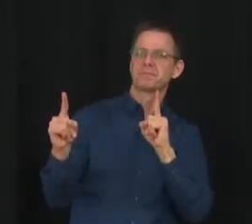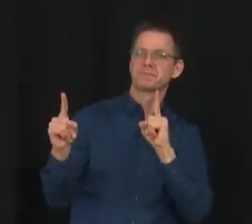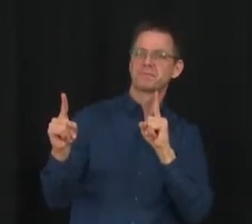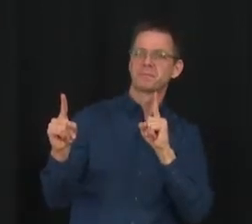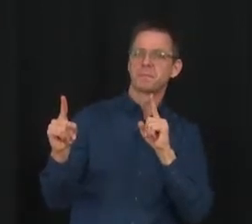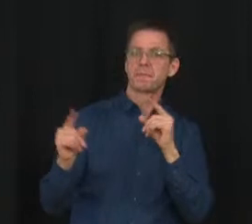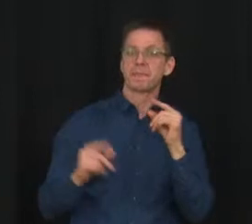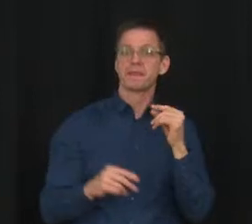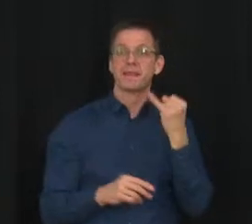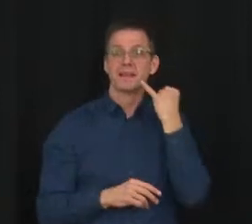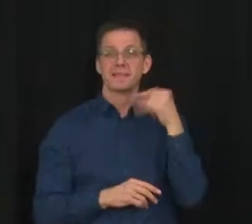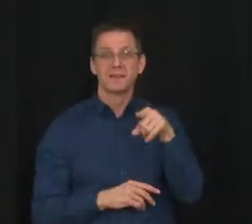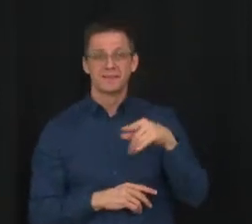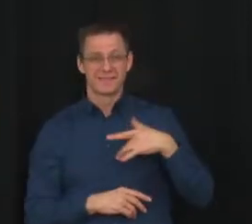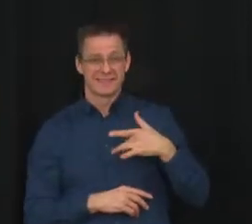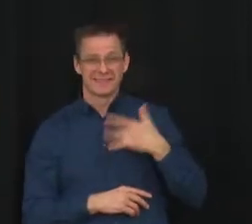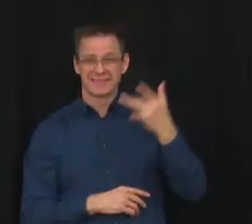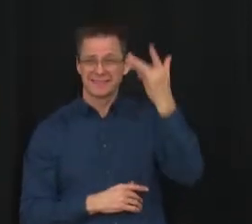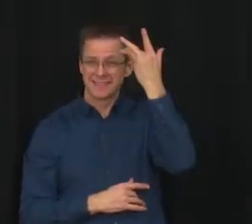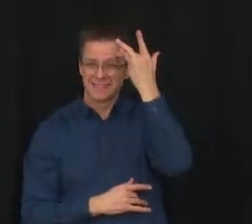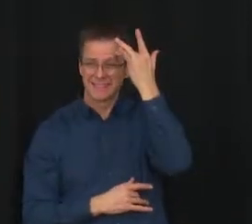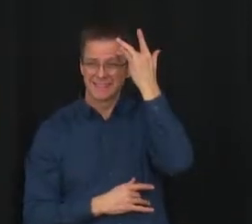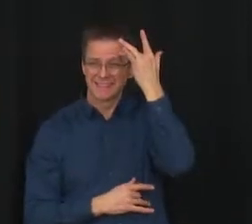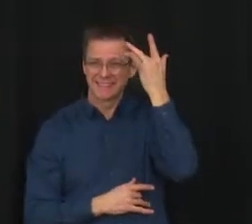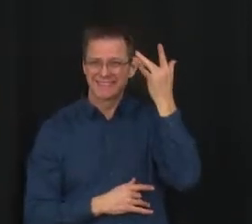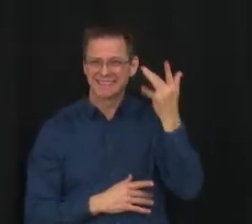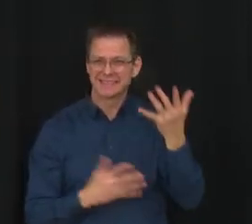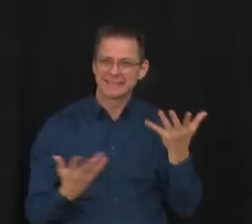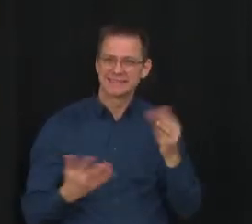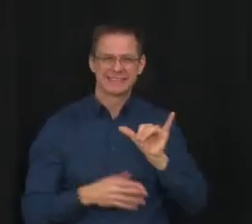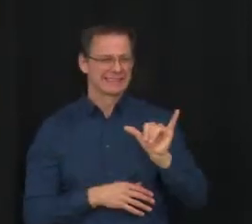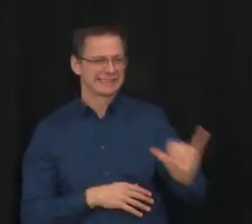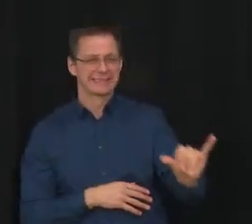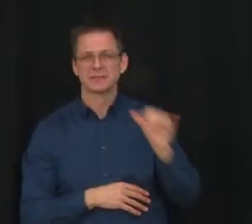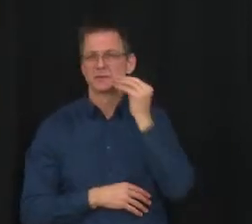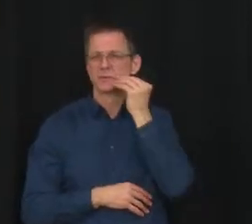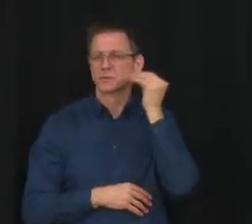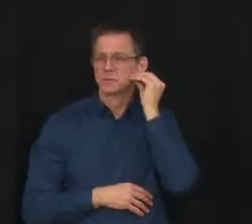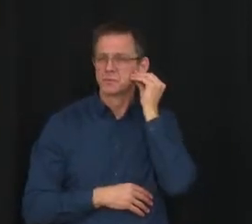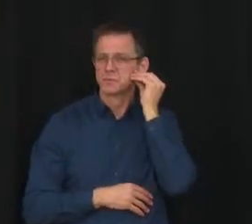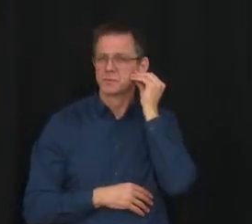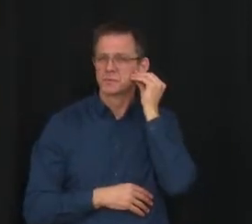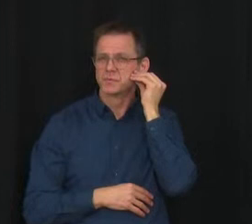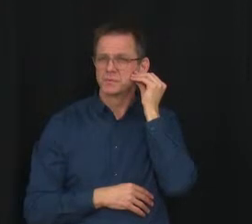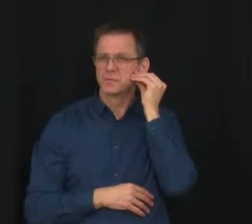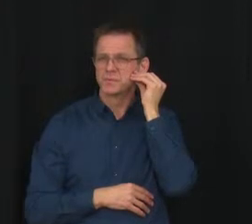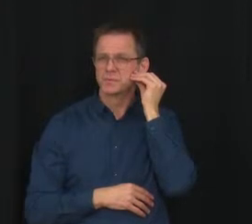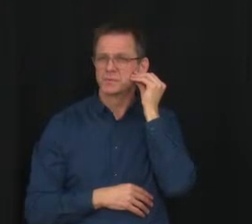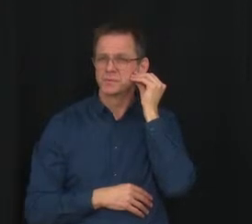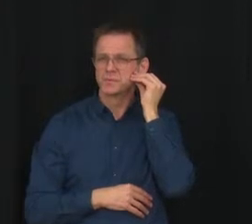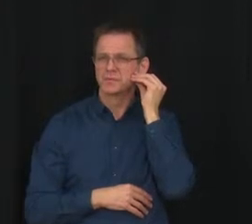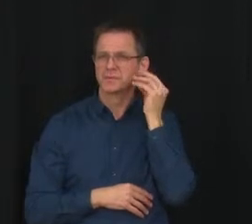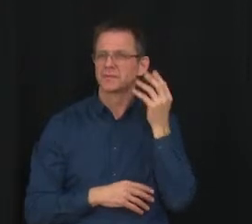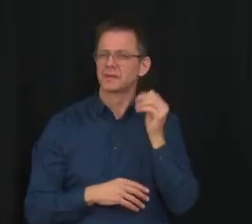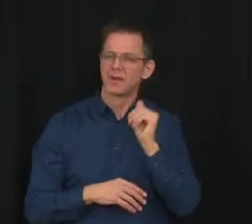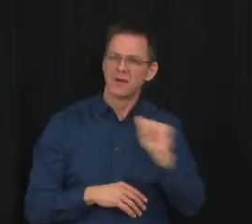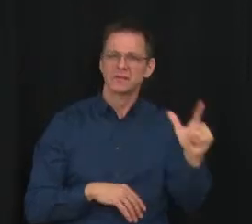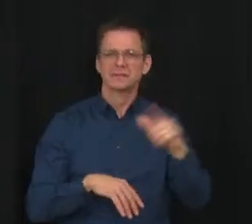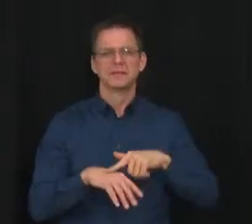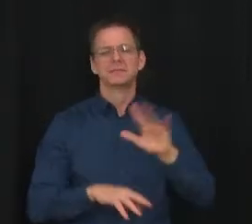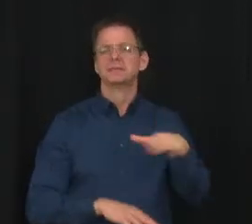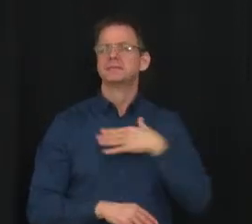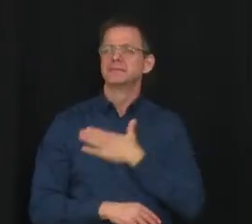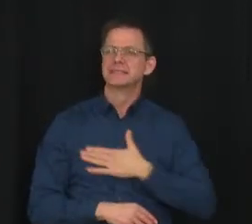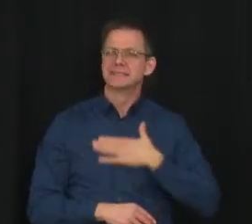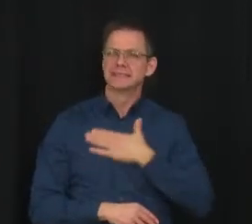symptoms. Wearing masks and keeping our distance at all times also reduces our risks of spreading the virus, but they cannot